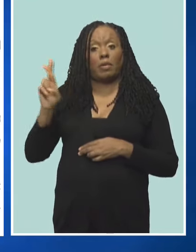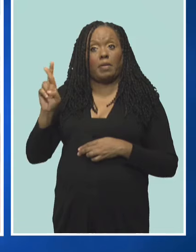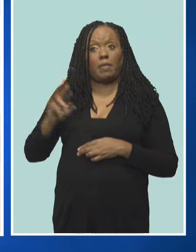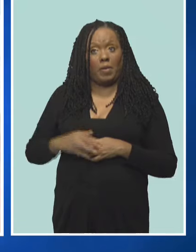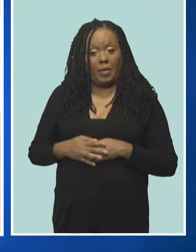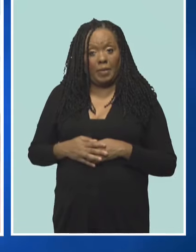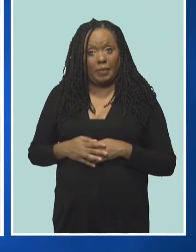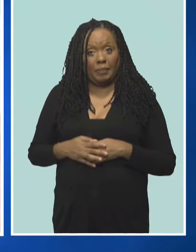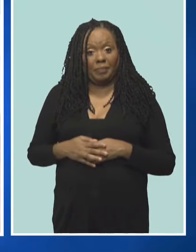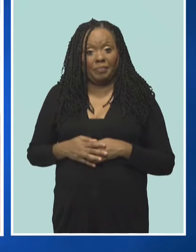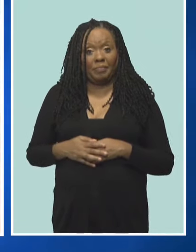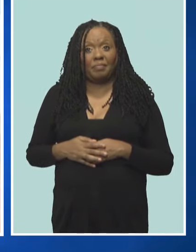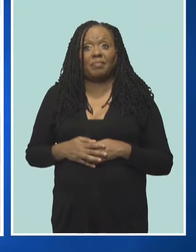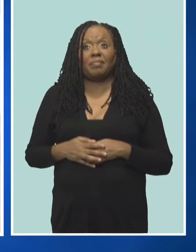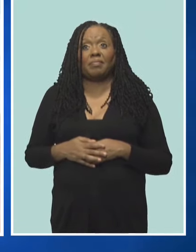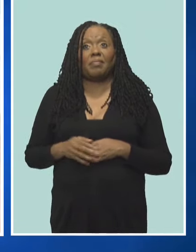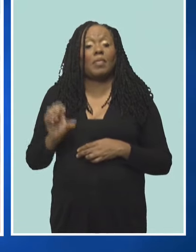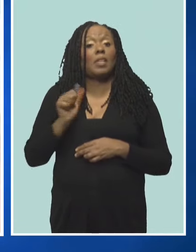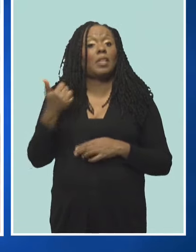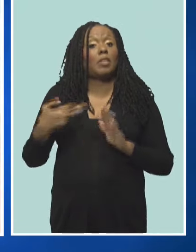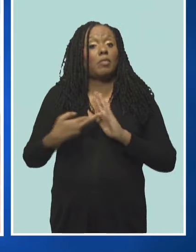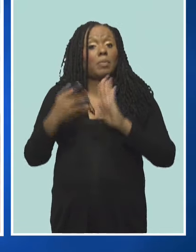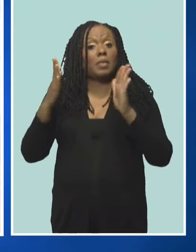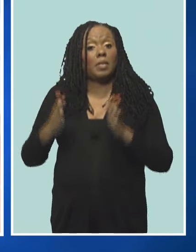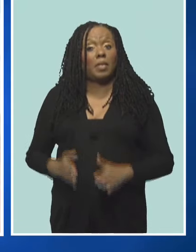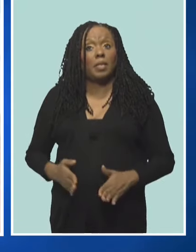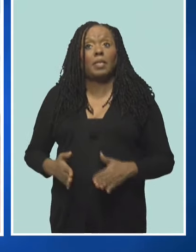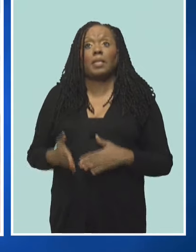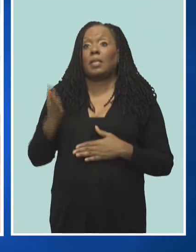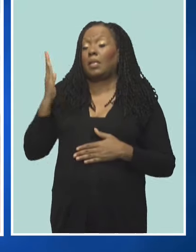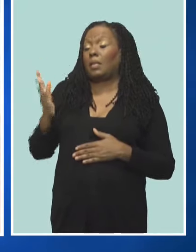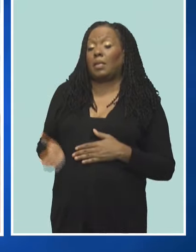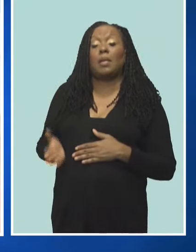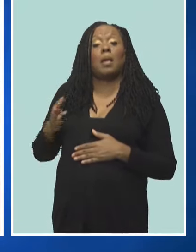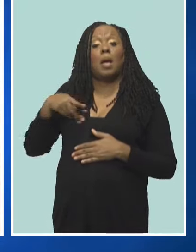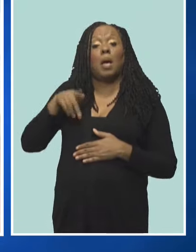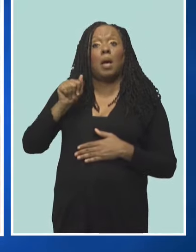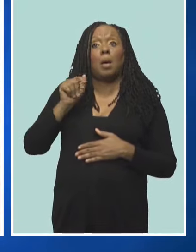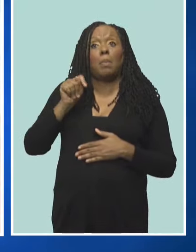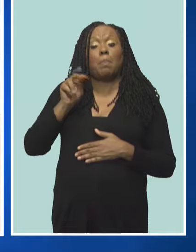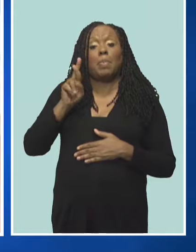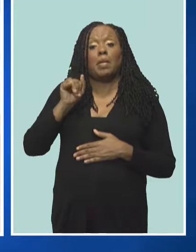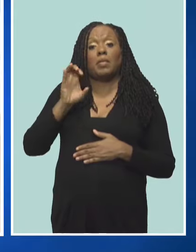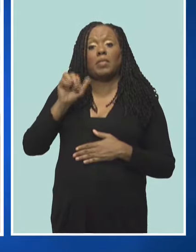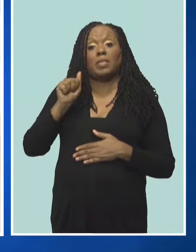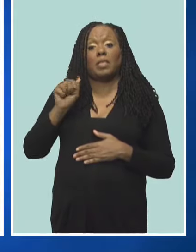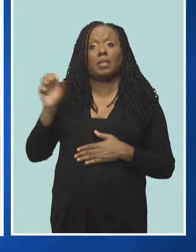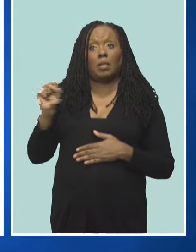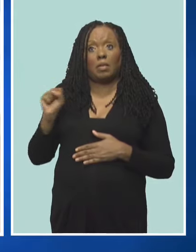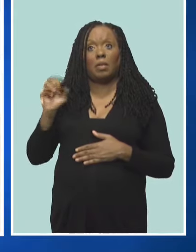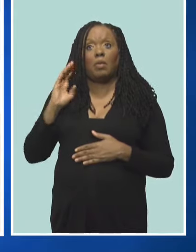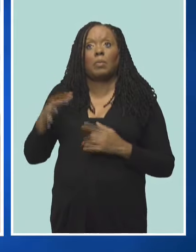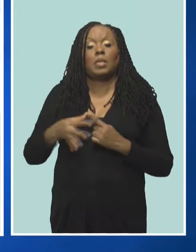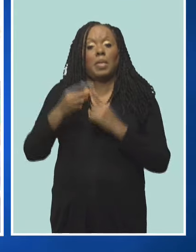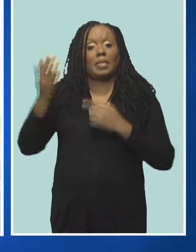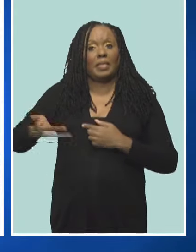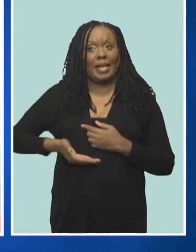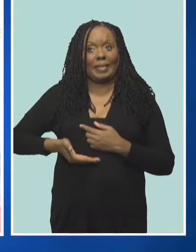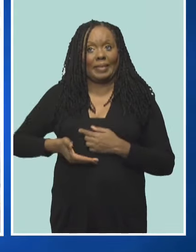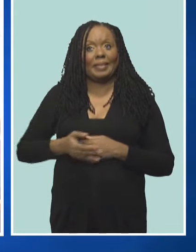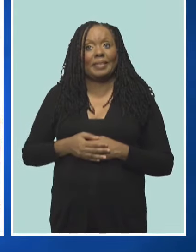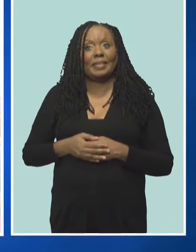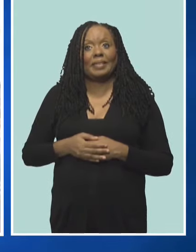Rainford. Secretary General of the Commonwealth, Baroness Patricia Scotland, is the summit's special guest.